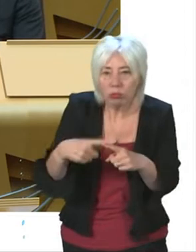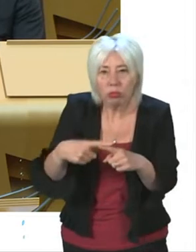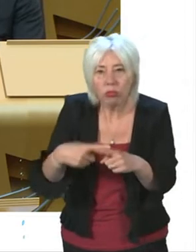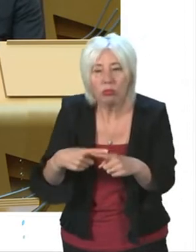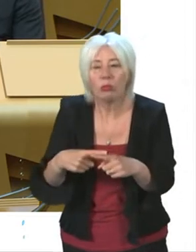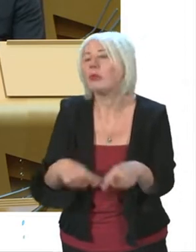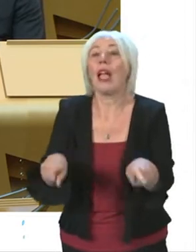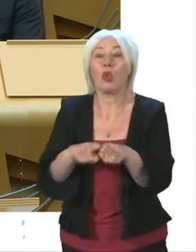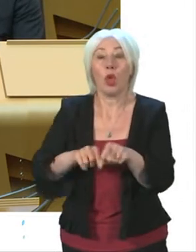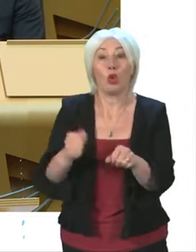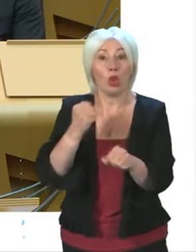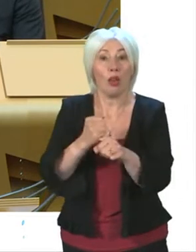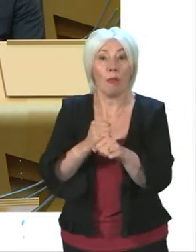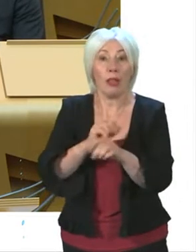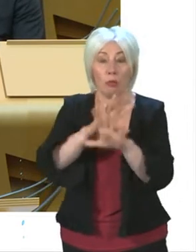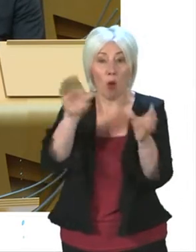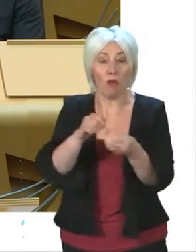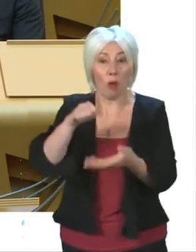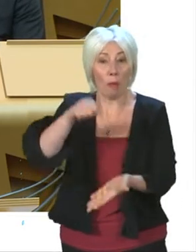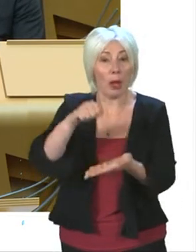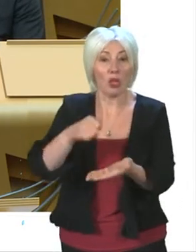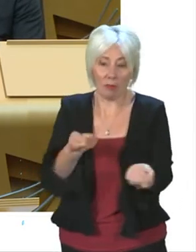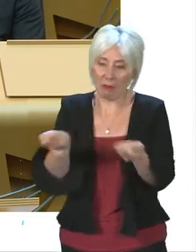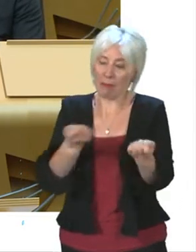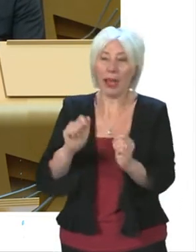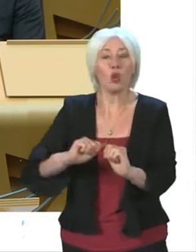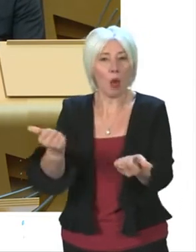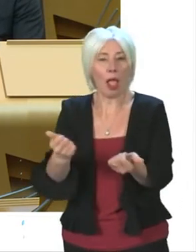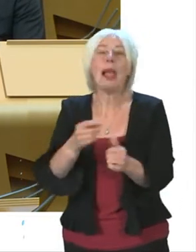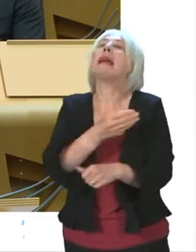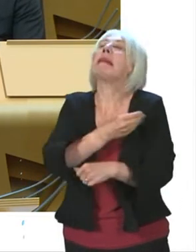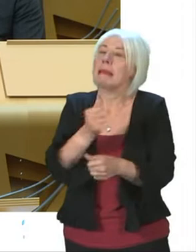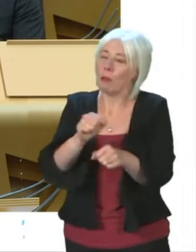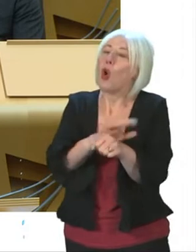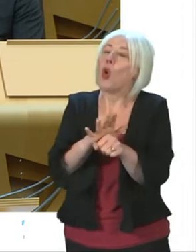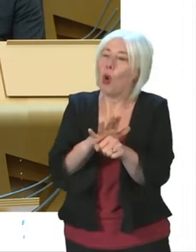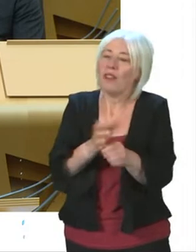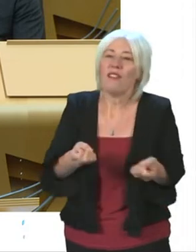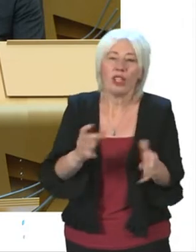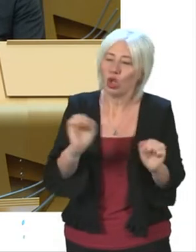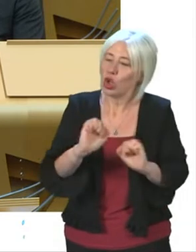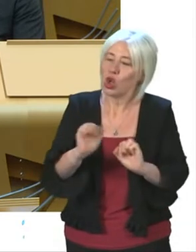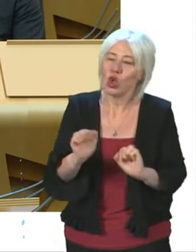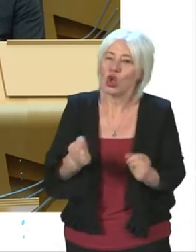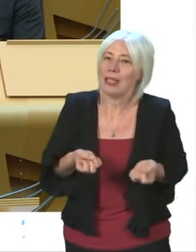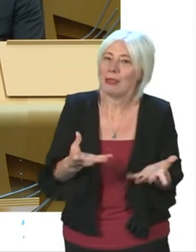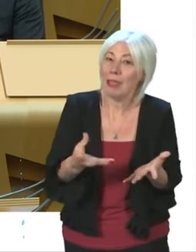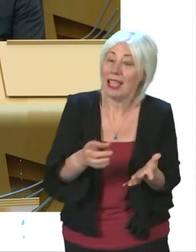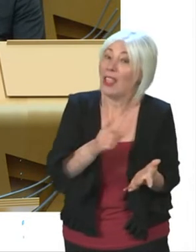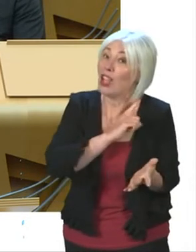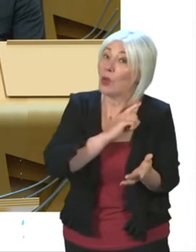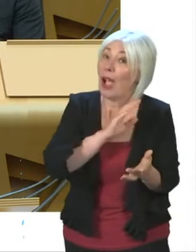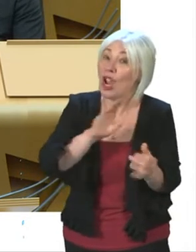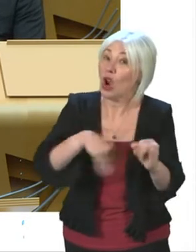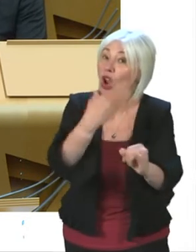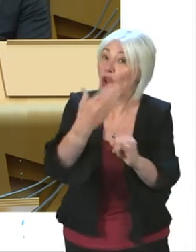Government has managed its overall budget effectively. Yes, some Covid-19 funding remains unspent, but that's because this report didn't go up to the end of